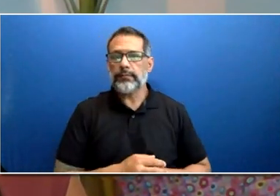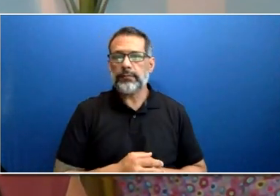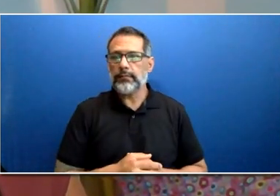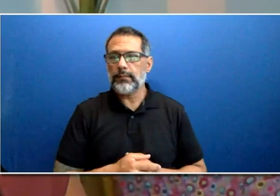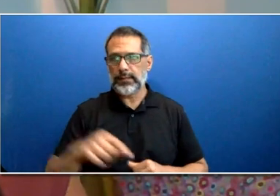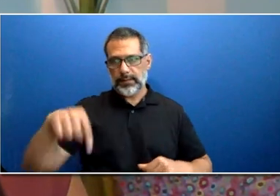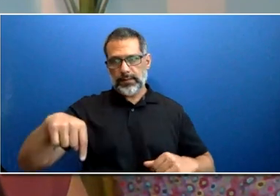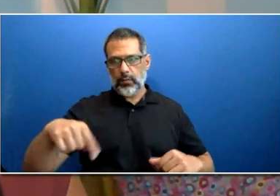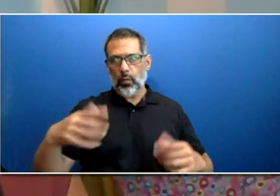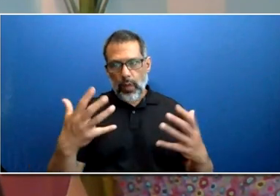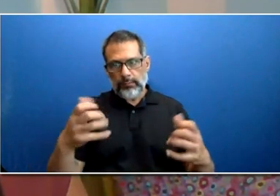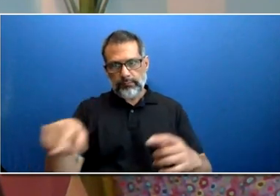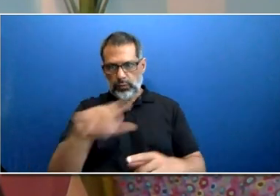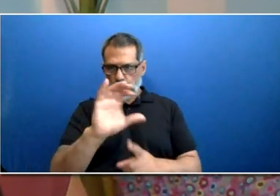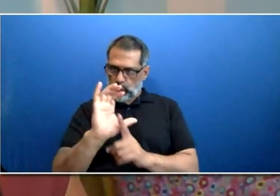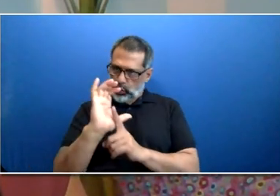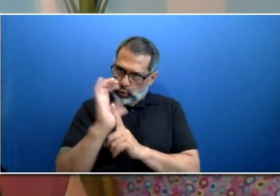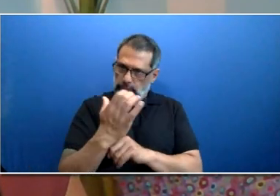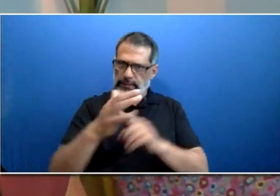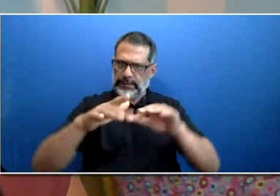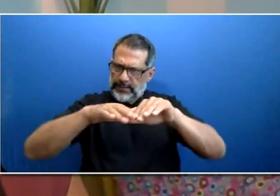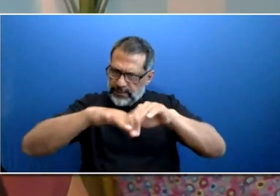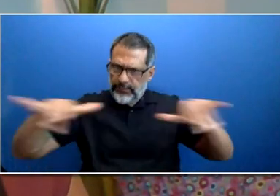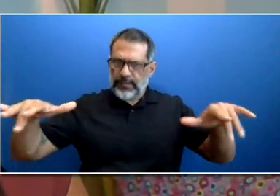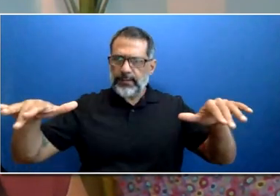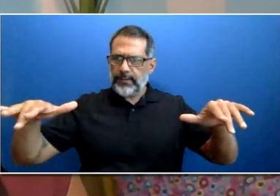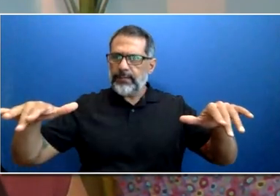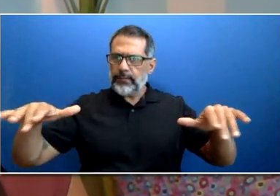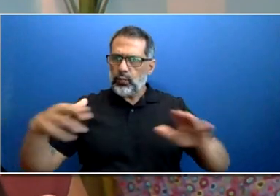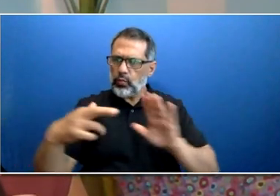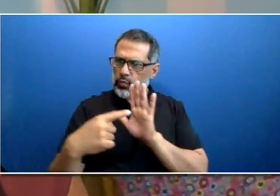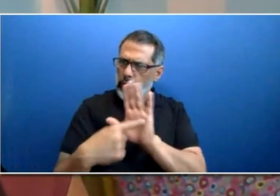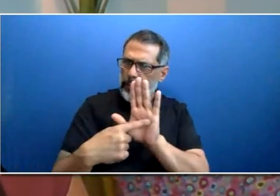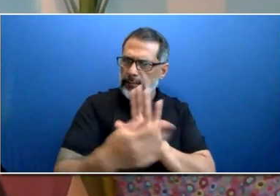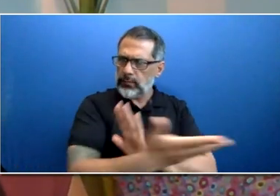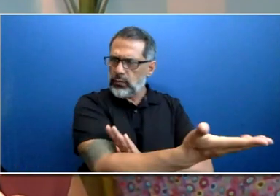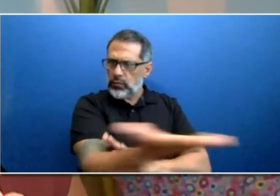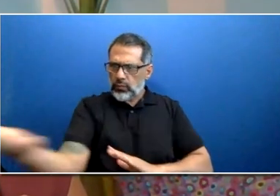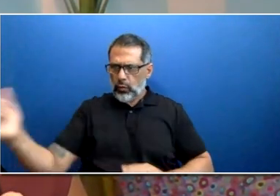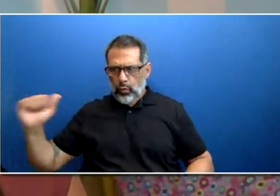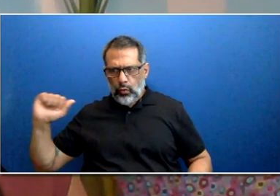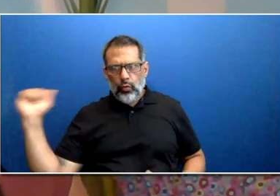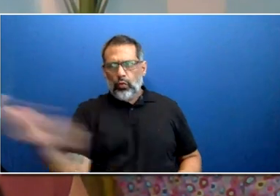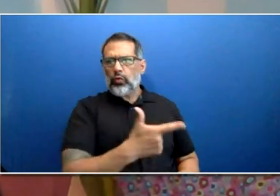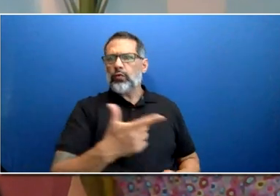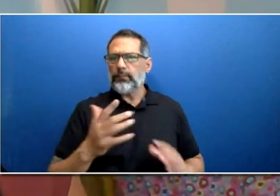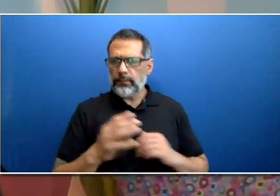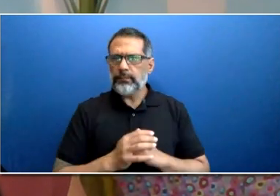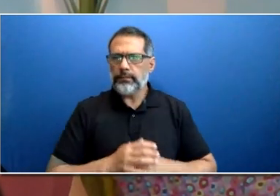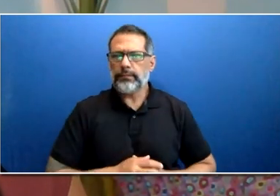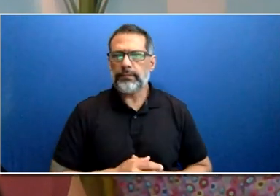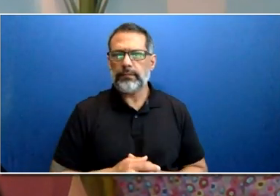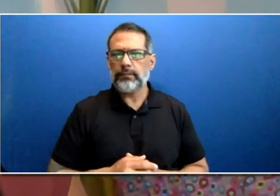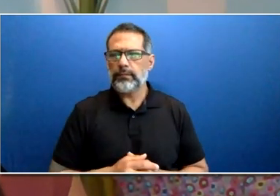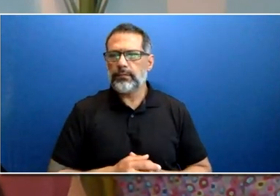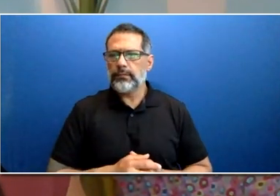representative of the communities it serves. So, this includes allowing employees to wear religious attire.